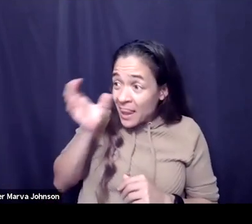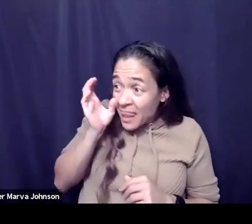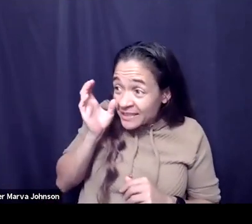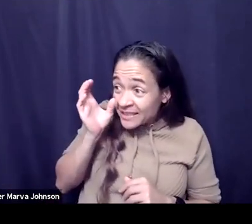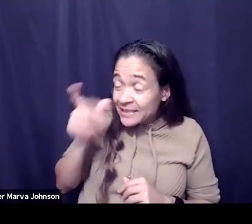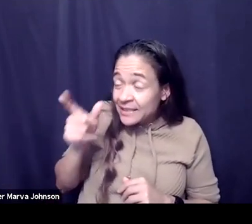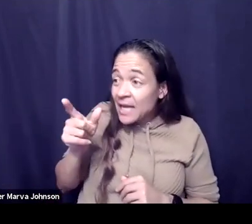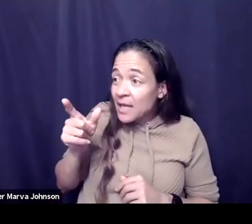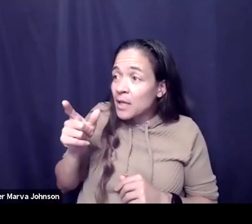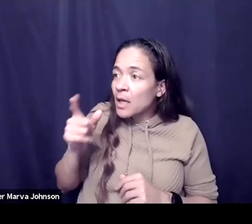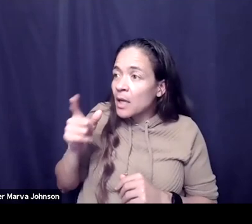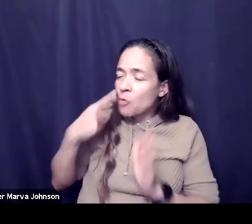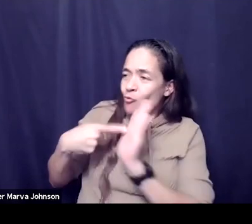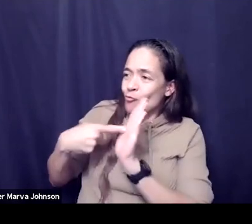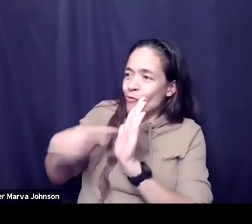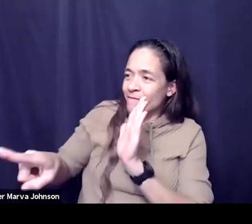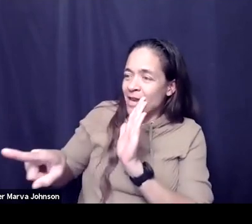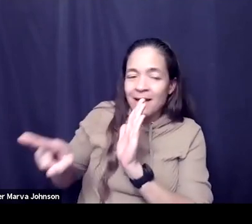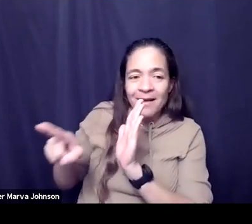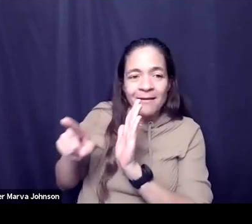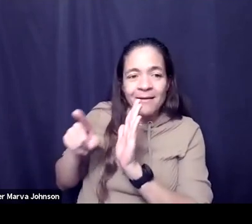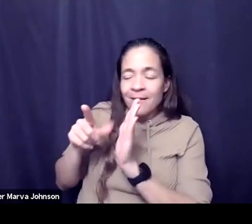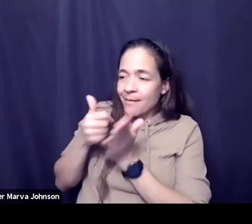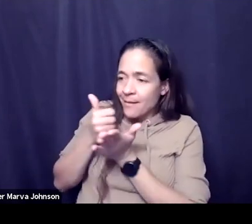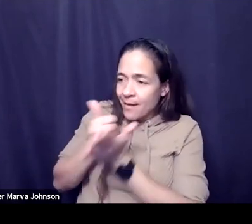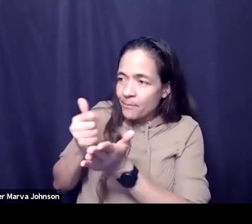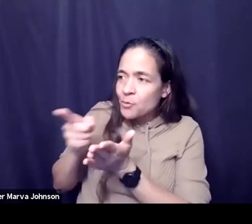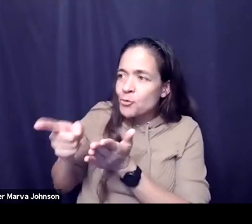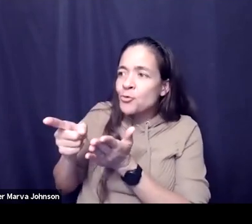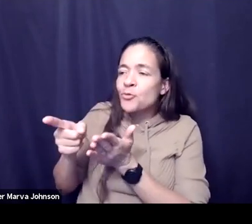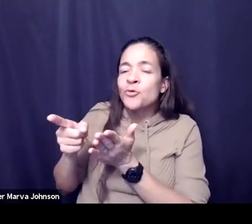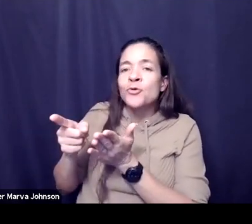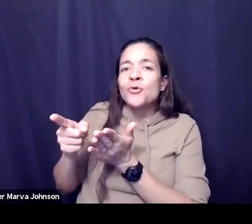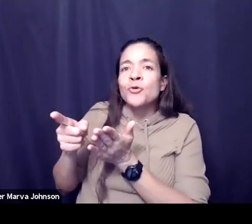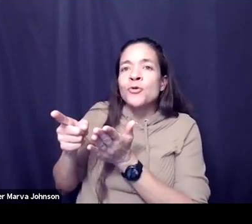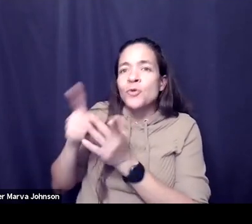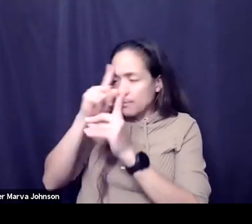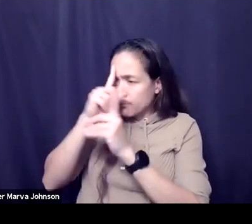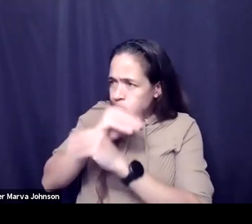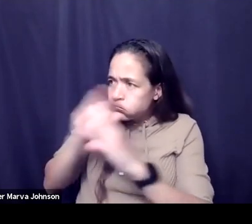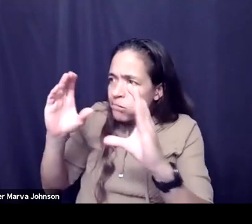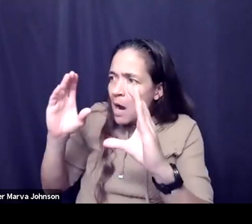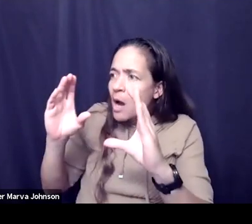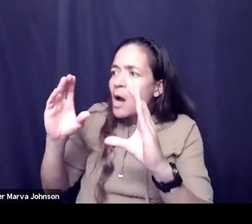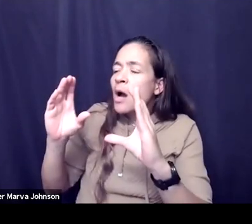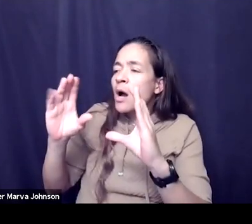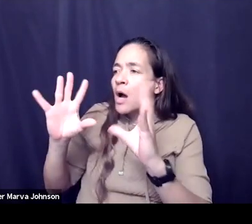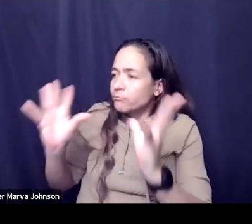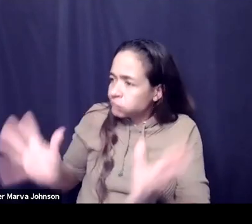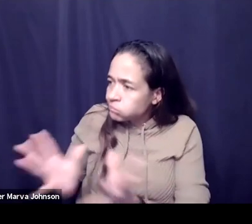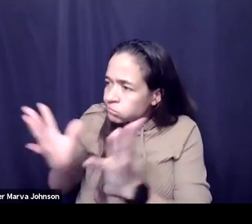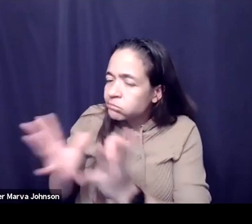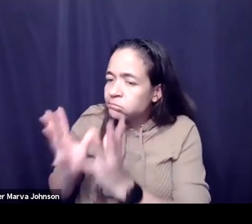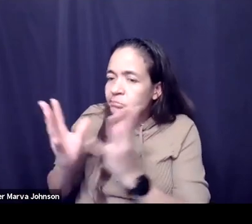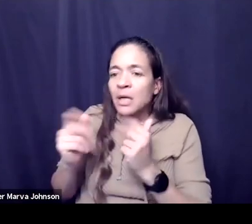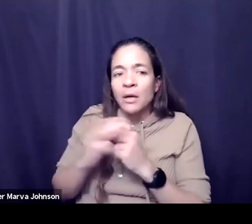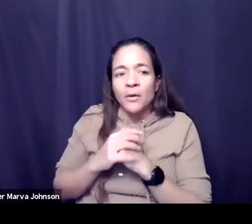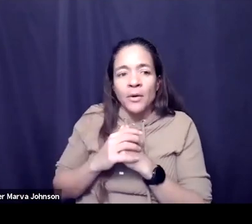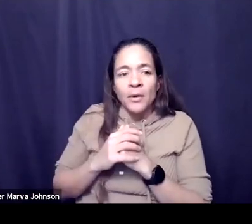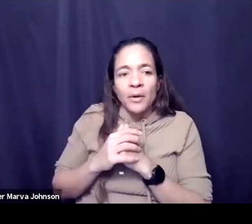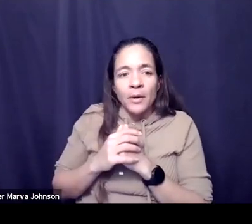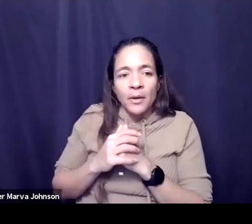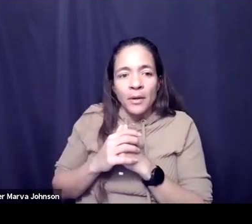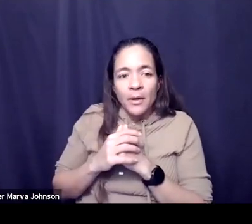reflects and helps you see you know what like i would really be excited to be a leader i